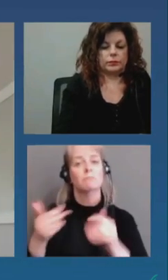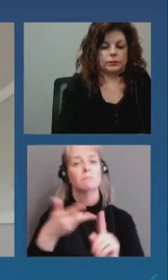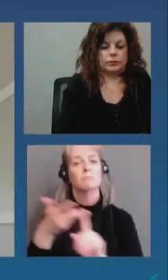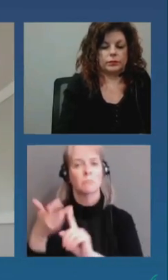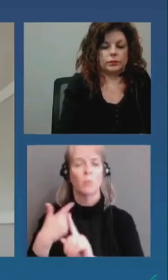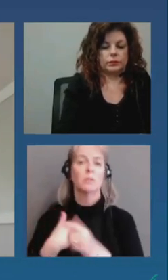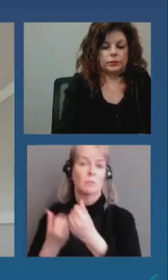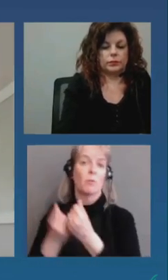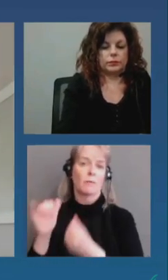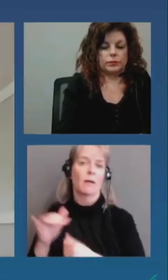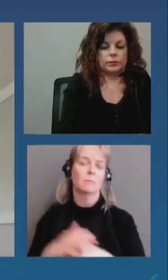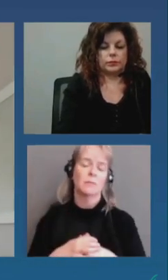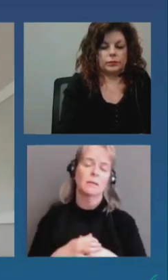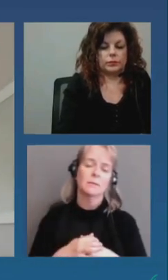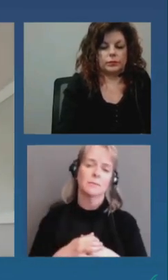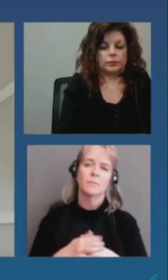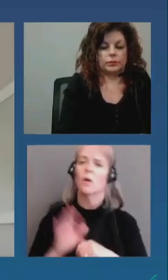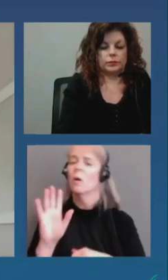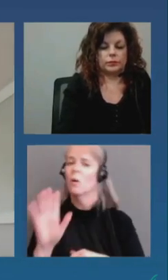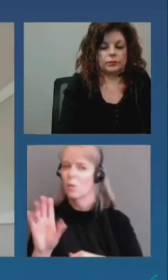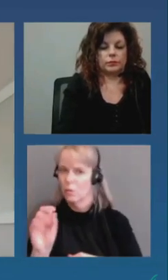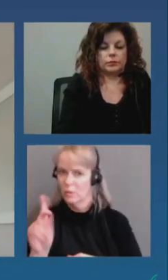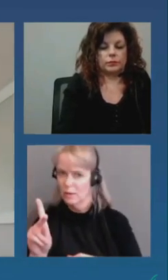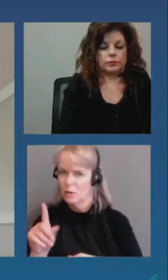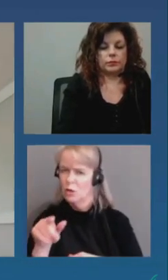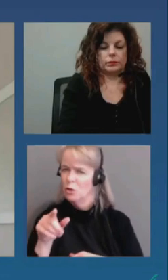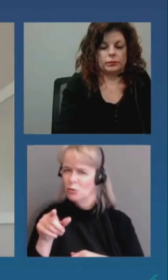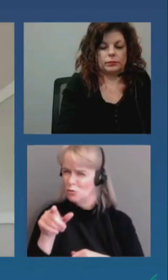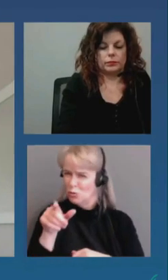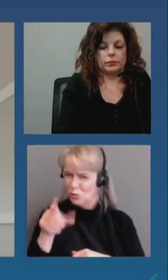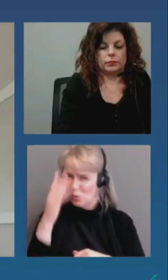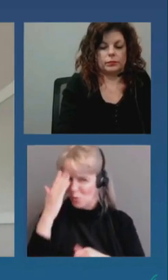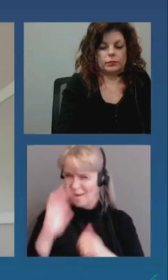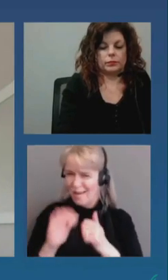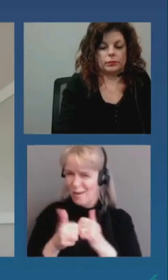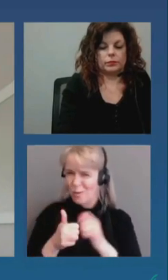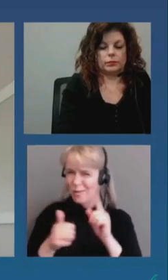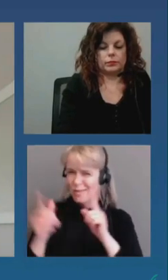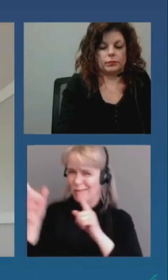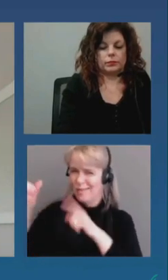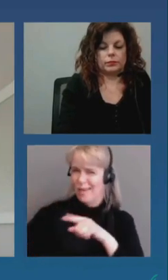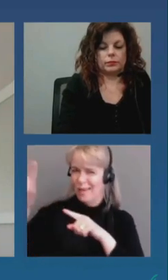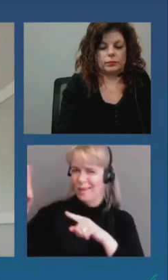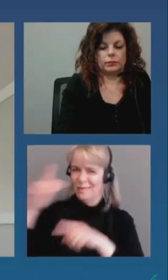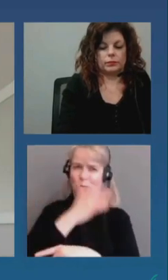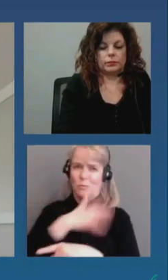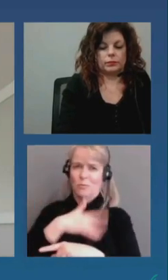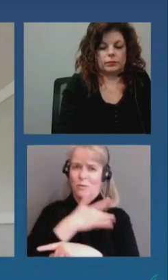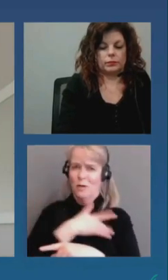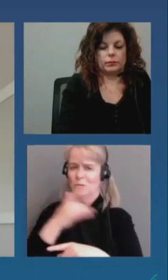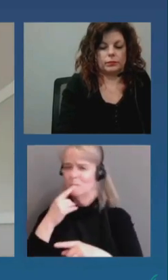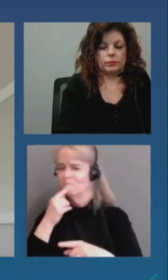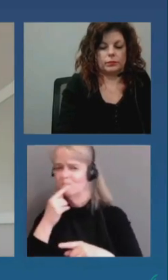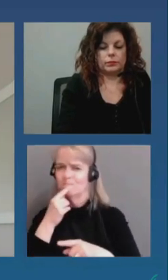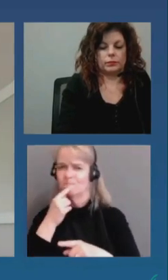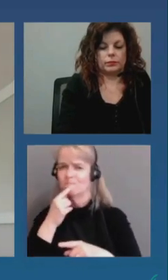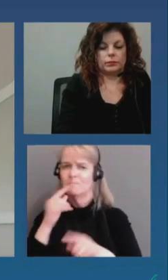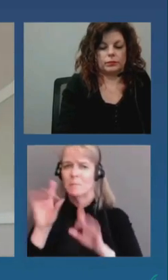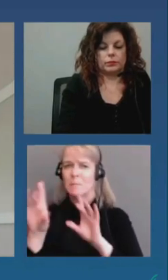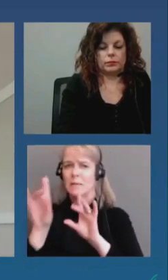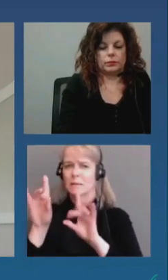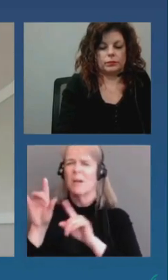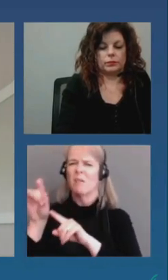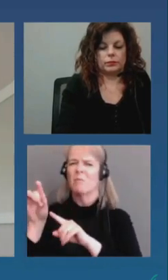Okay. Do you know how they came up with, like, how they arrived at including the K2V as a